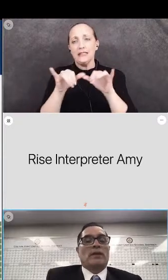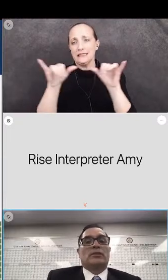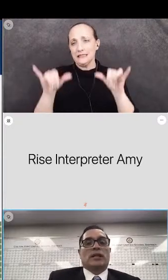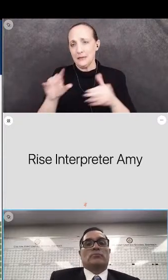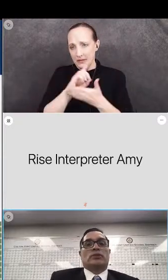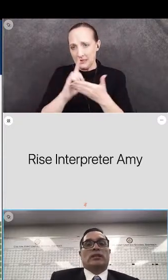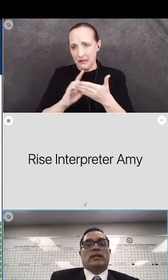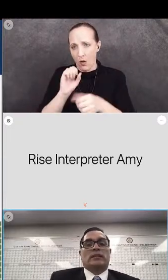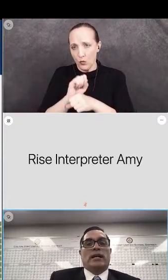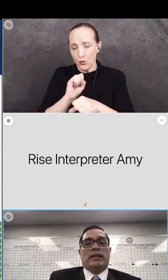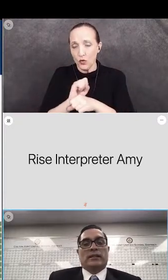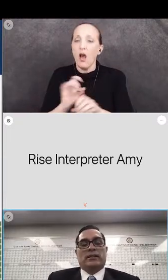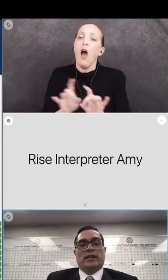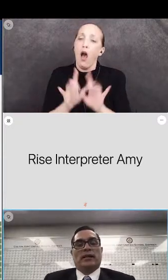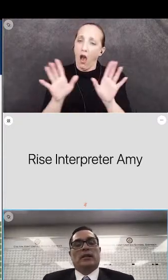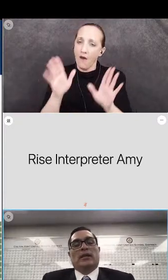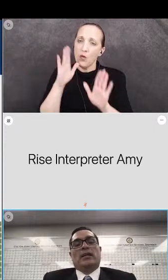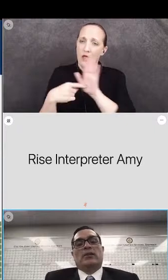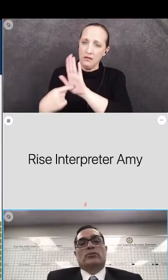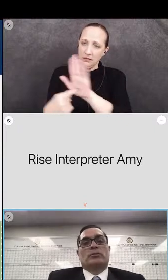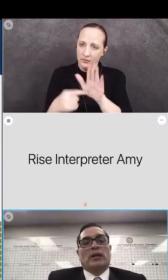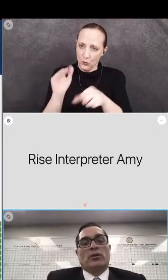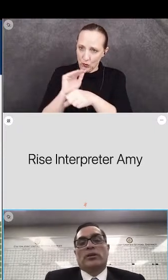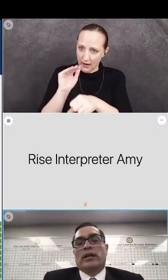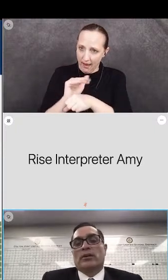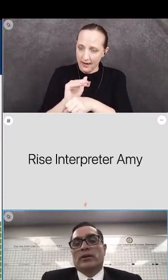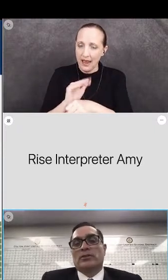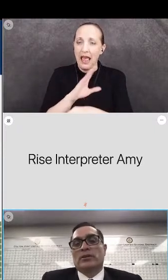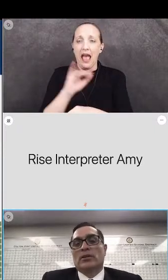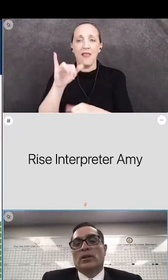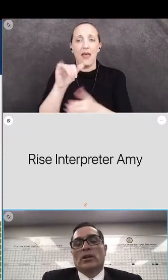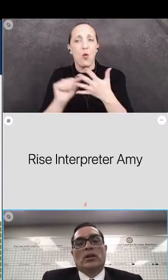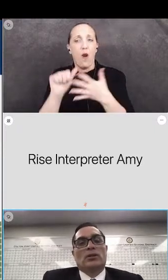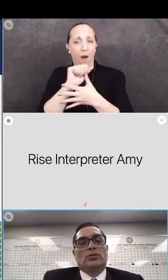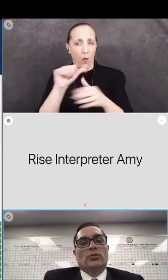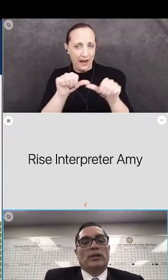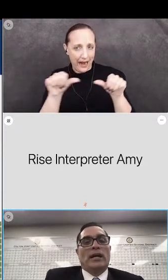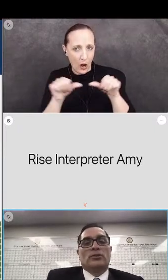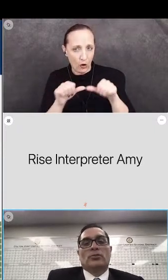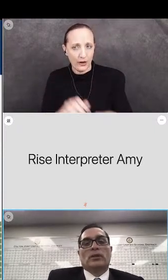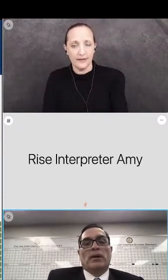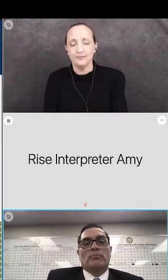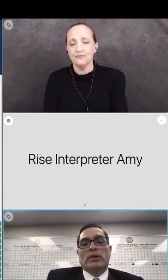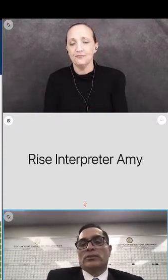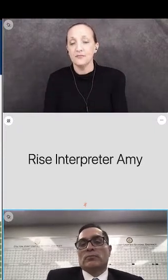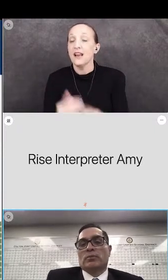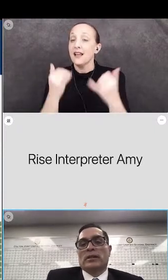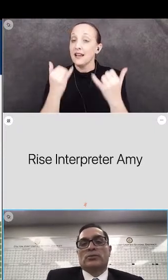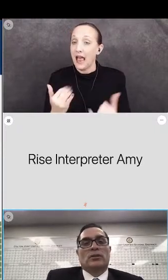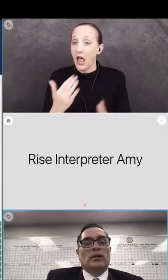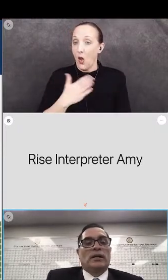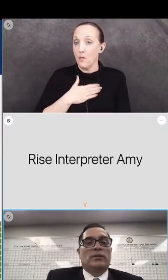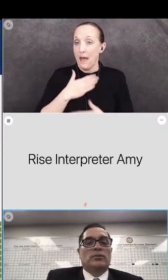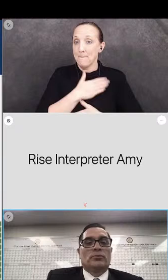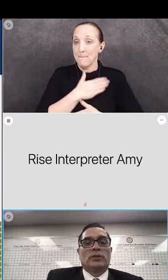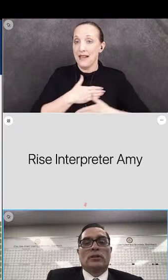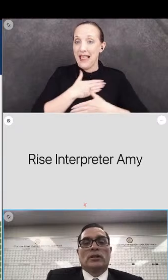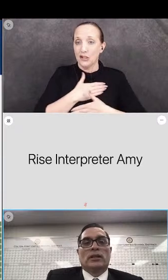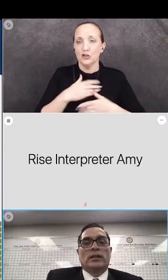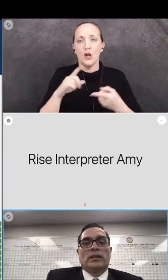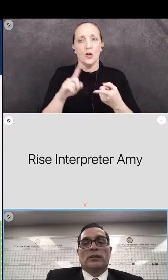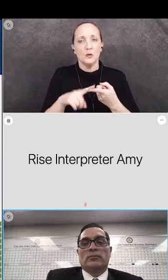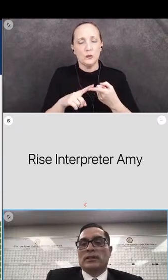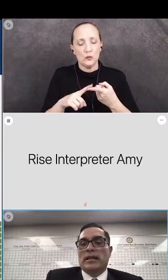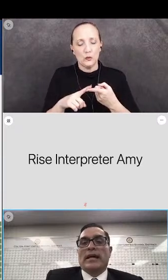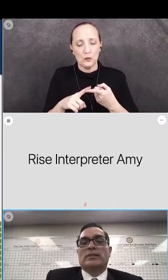And we're obviously going to present that tonight in those priority areas. So now it's really my pleasure to